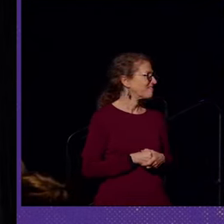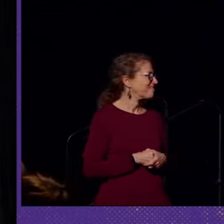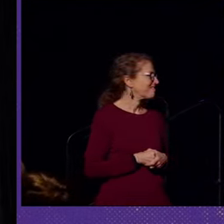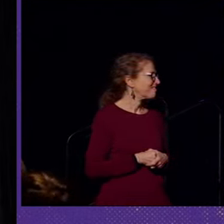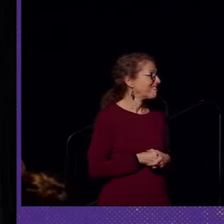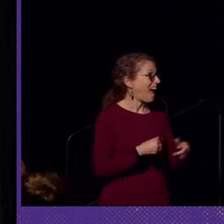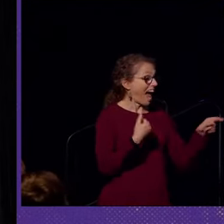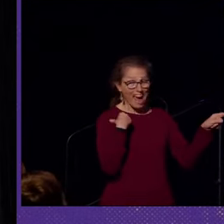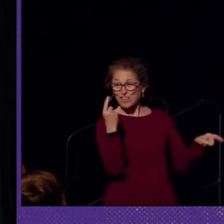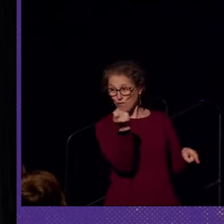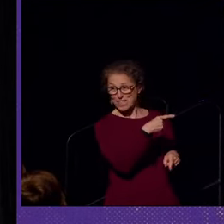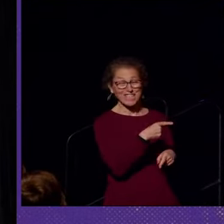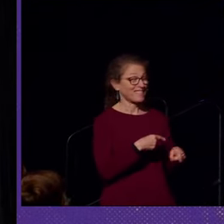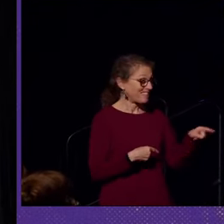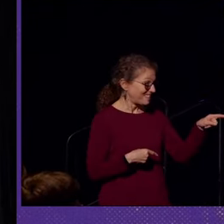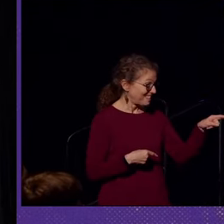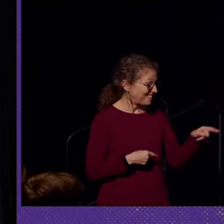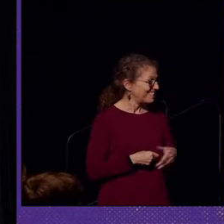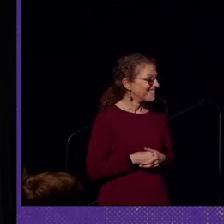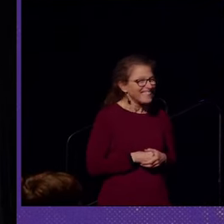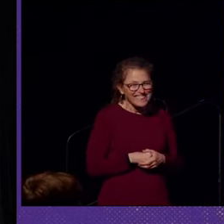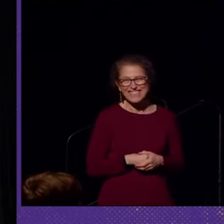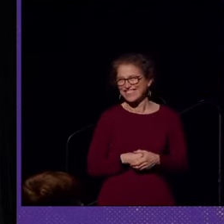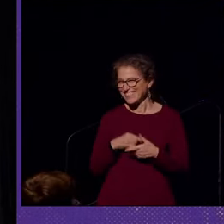I have a question. Okay, Heather.